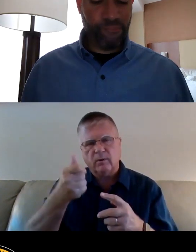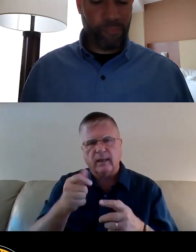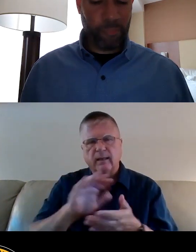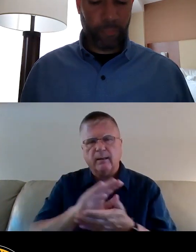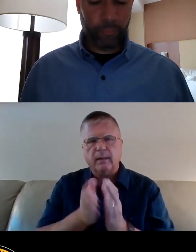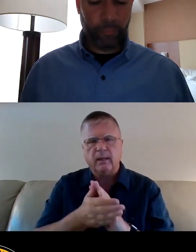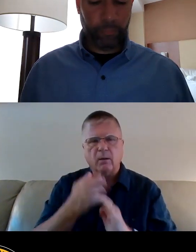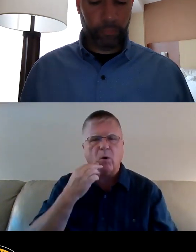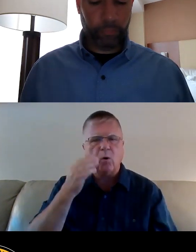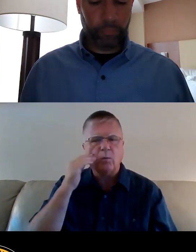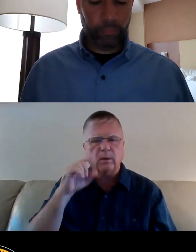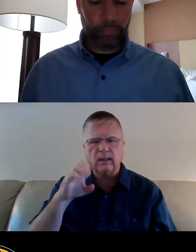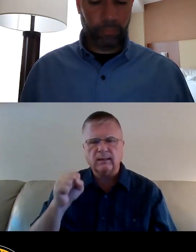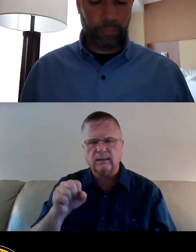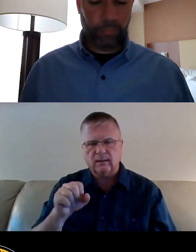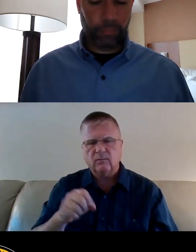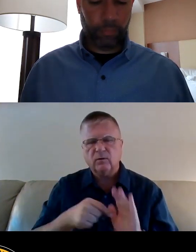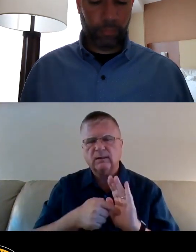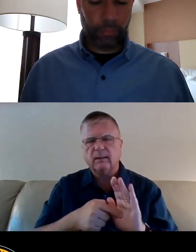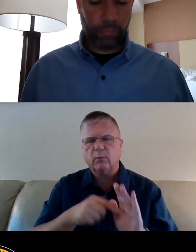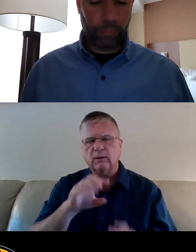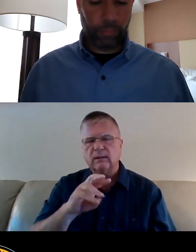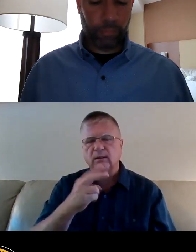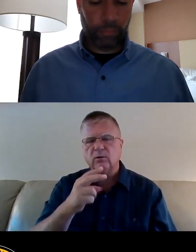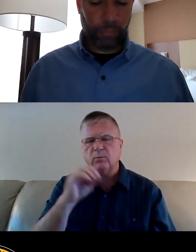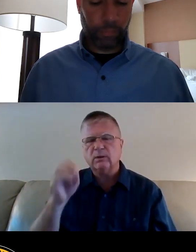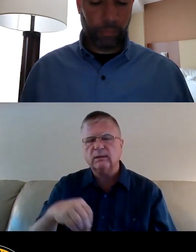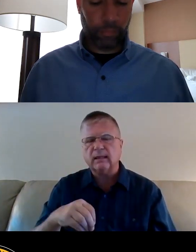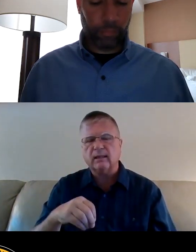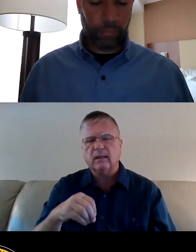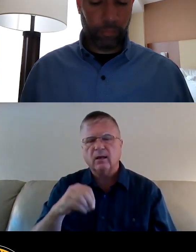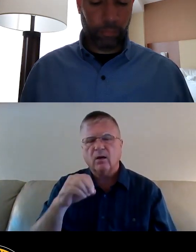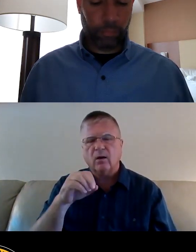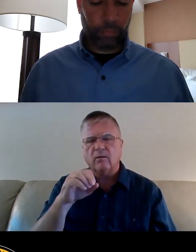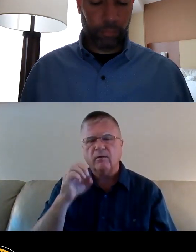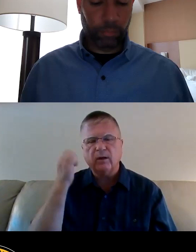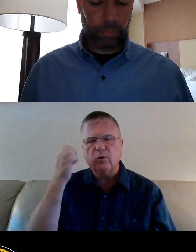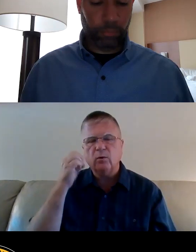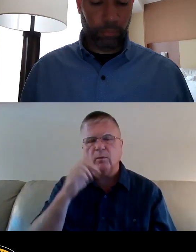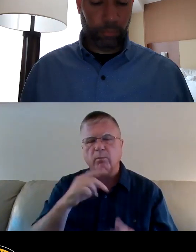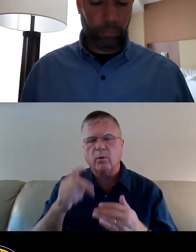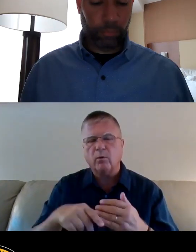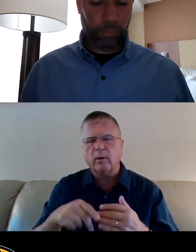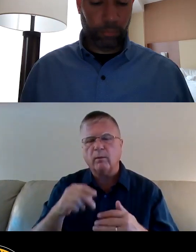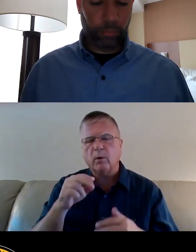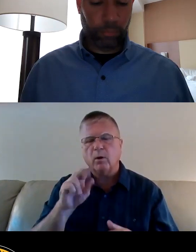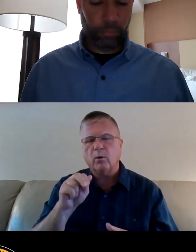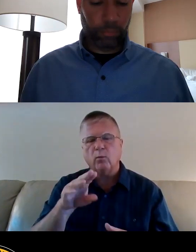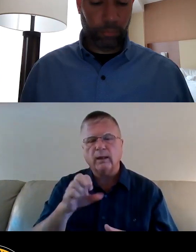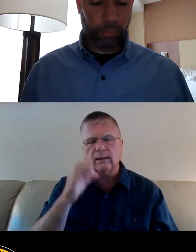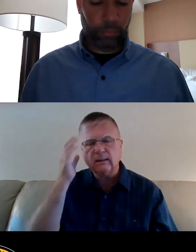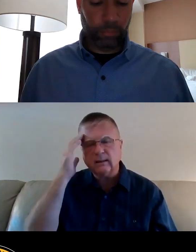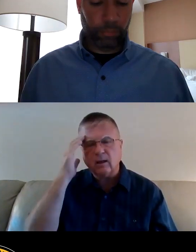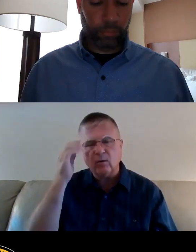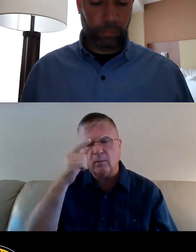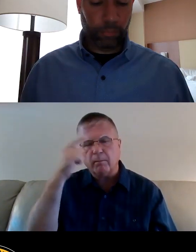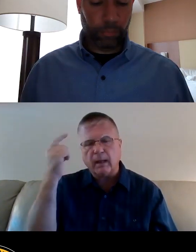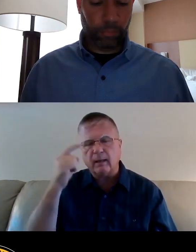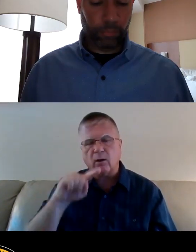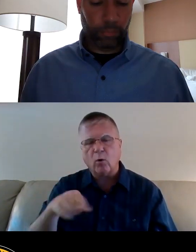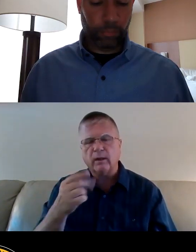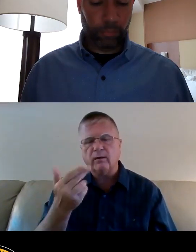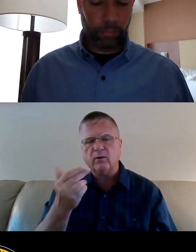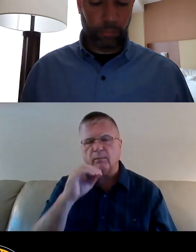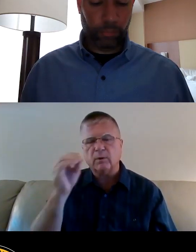of the heads of household for the ERAP program, for whom race is known, are Black, though only 13% of the population of the county are. 71